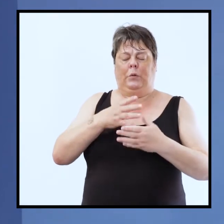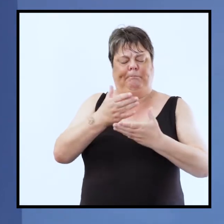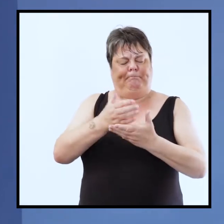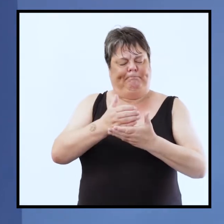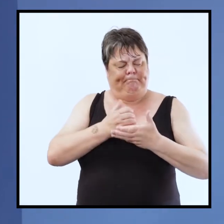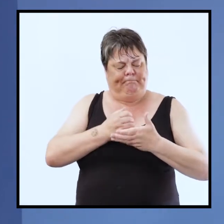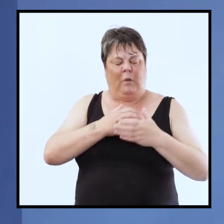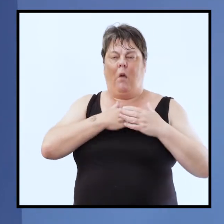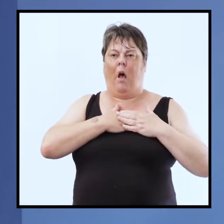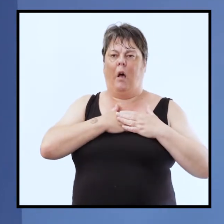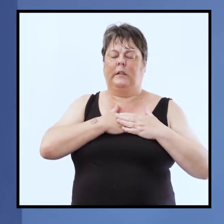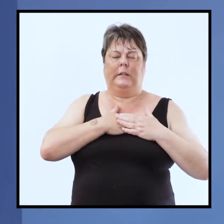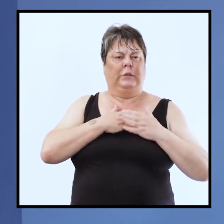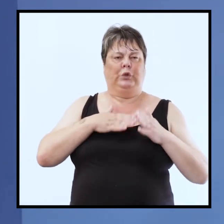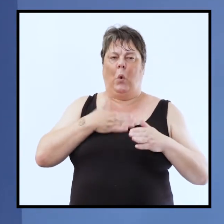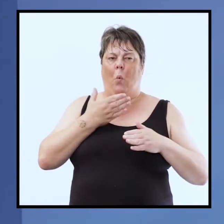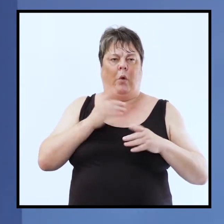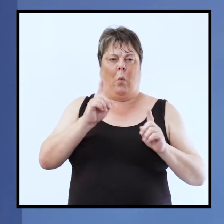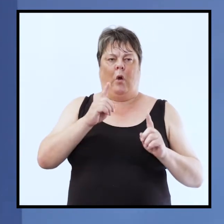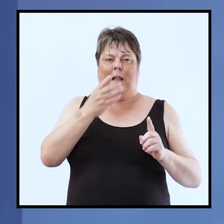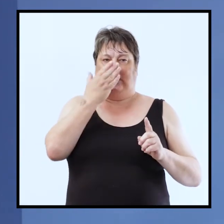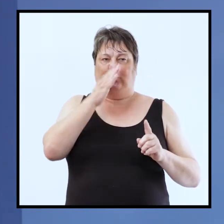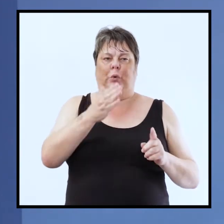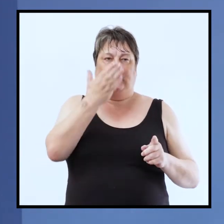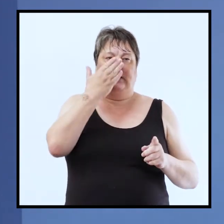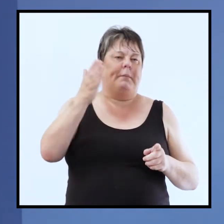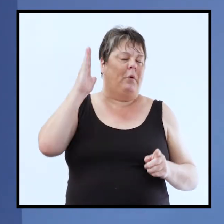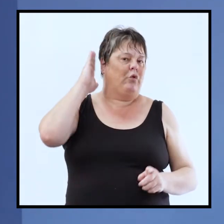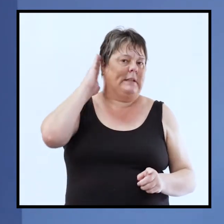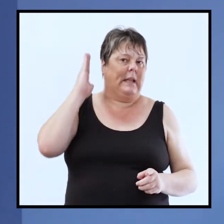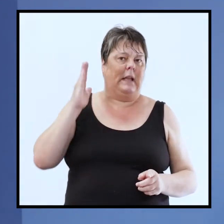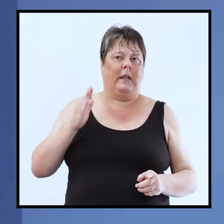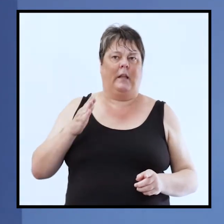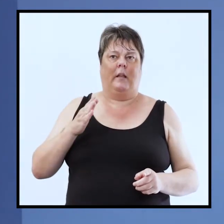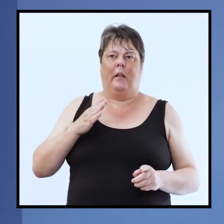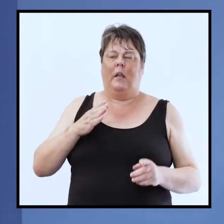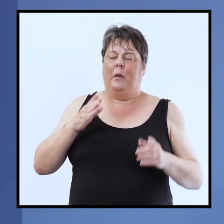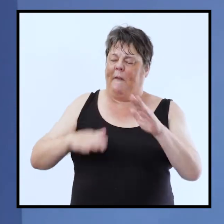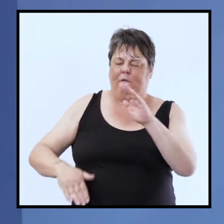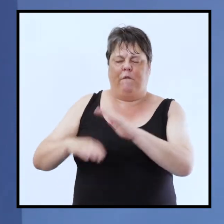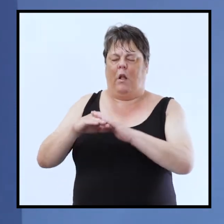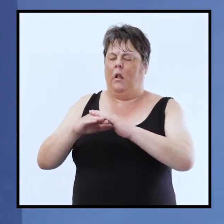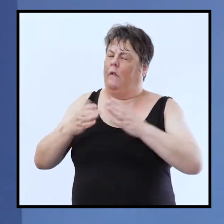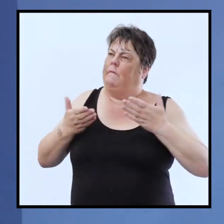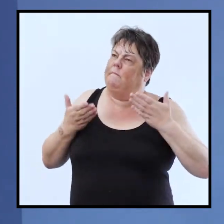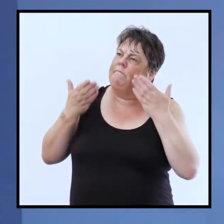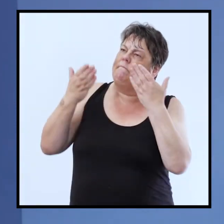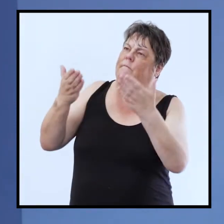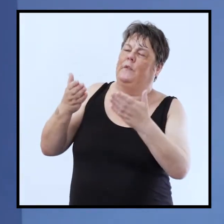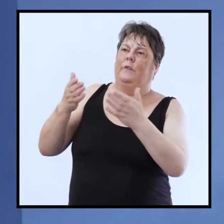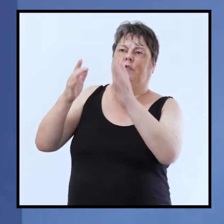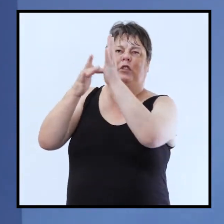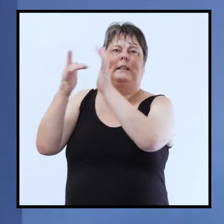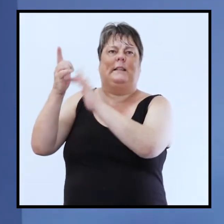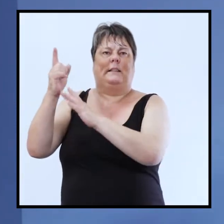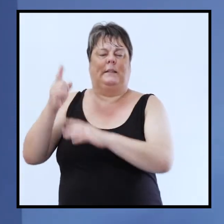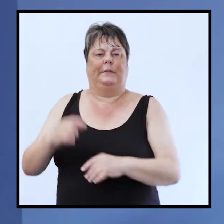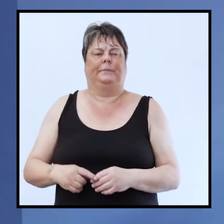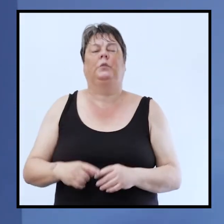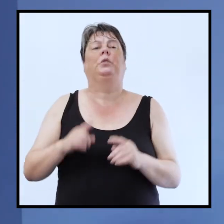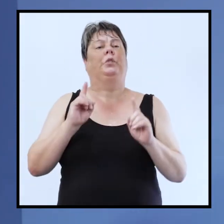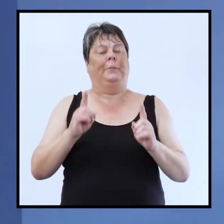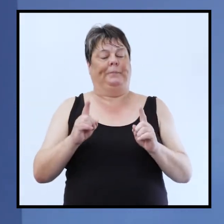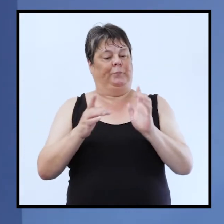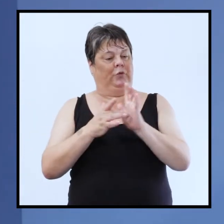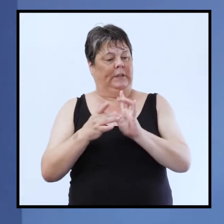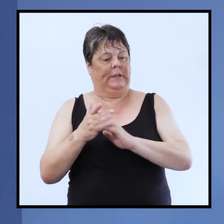leaders against that hypocrisy be wholehearted in going out for christ oh right what does jesus